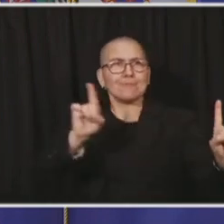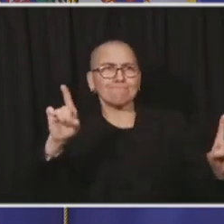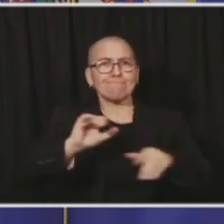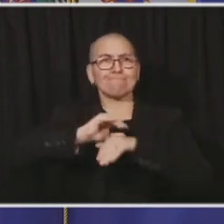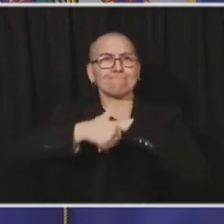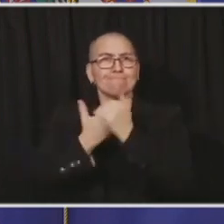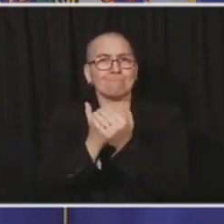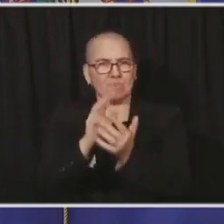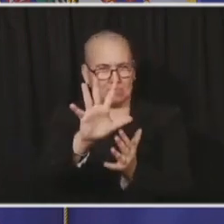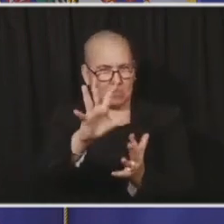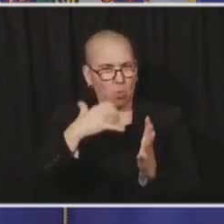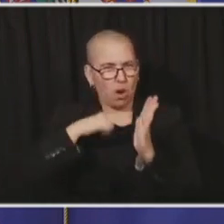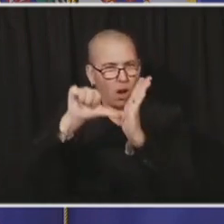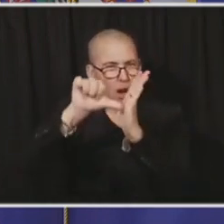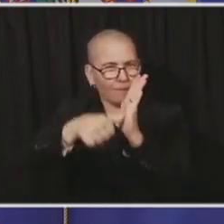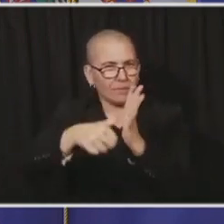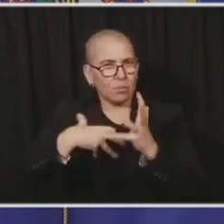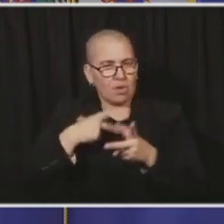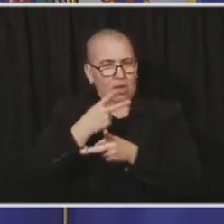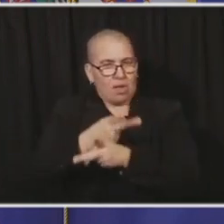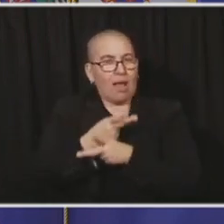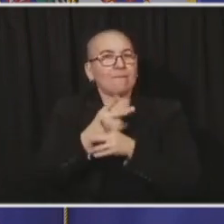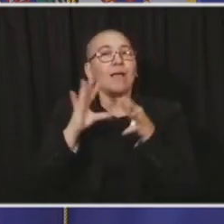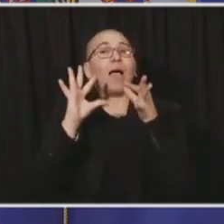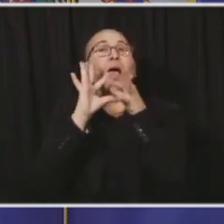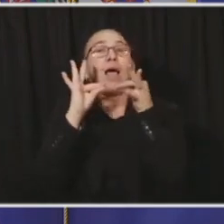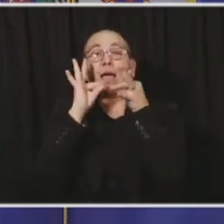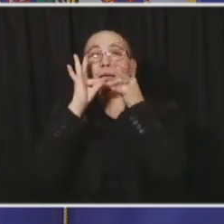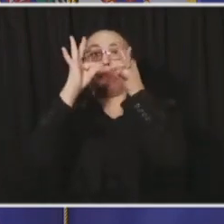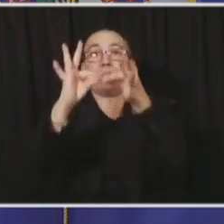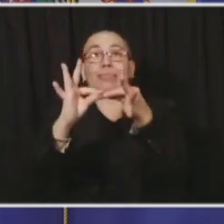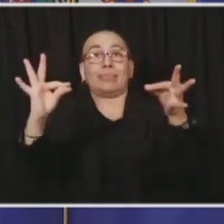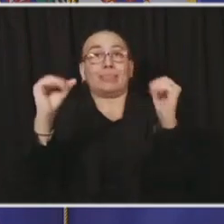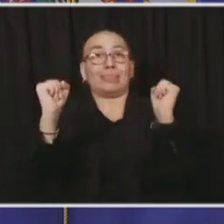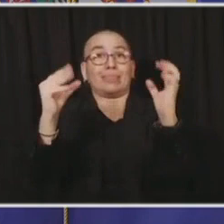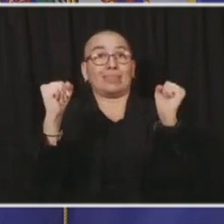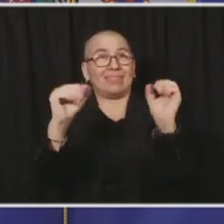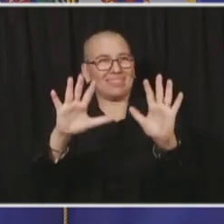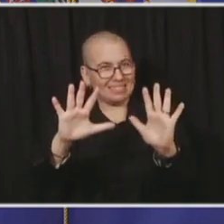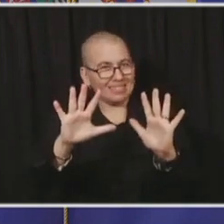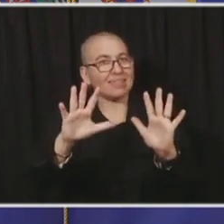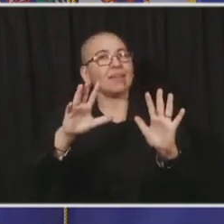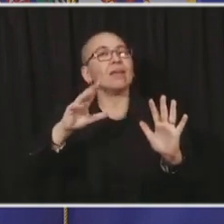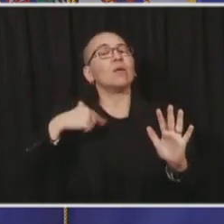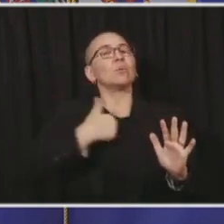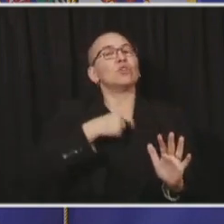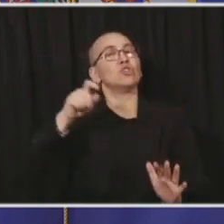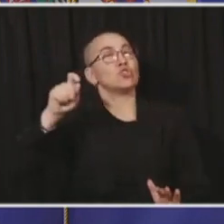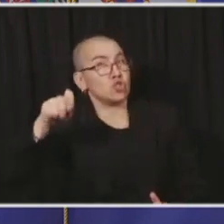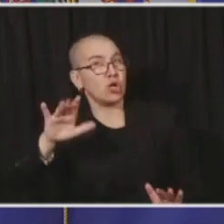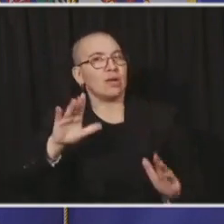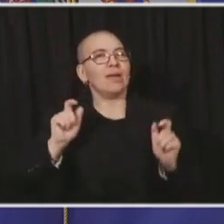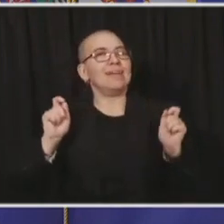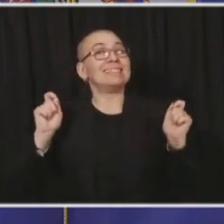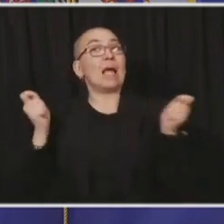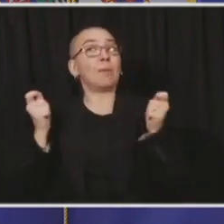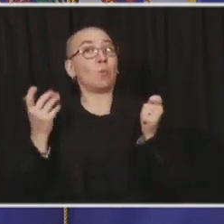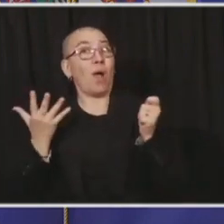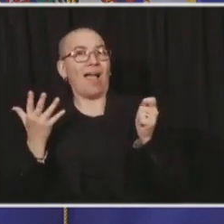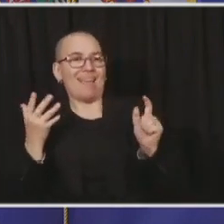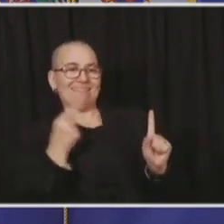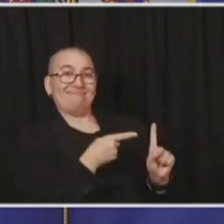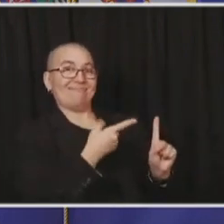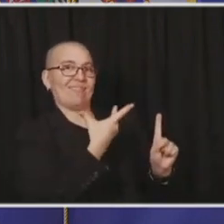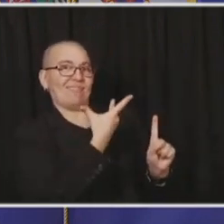But I also think we owe it to each and every one of us to celebrate a little bit this week. The vaccines are coming, not as fast as we'd like them.